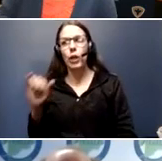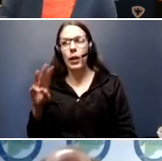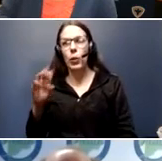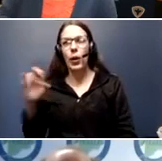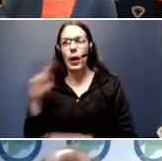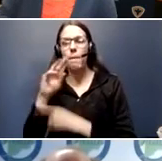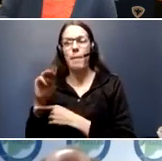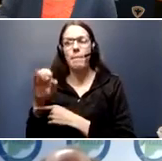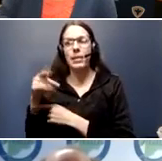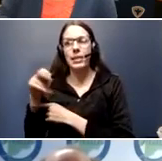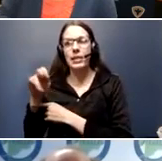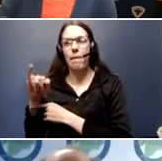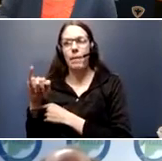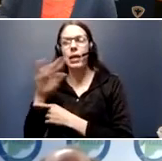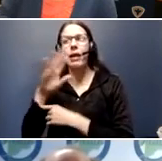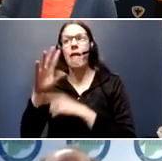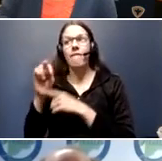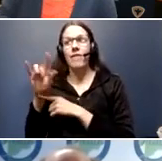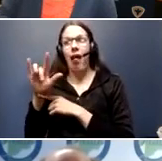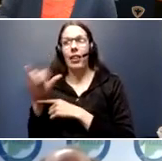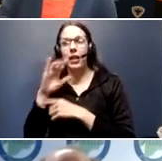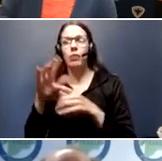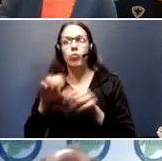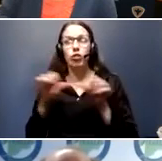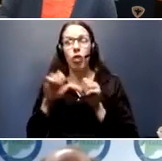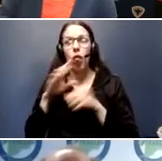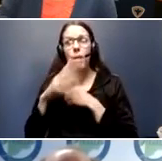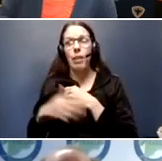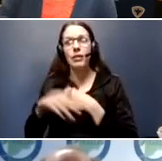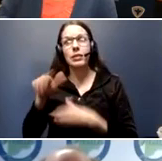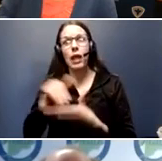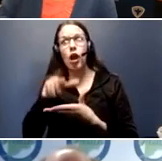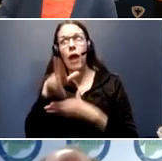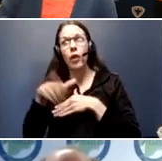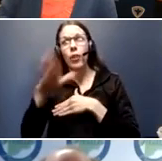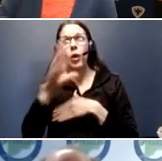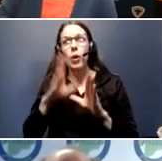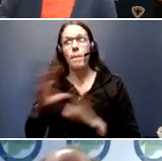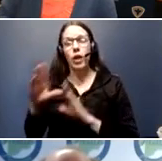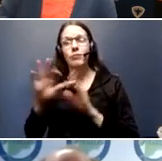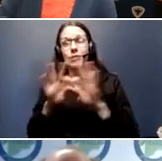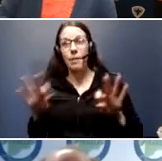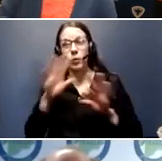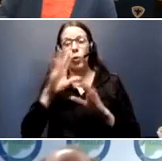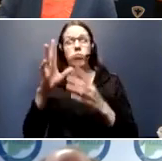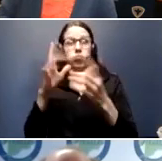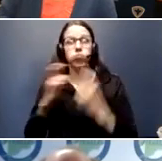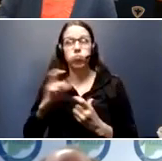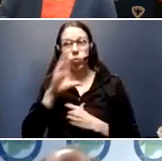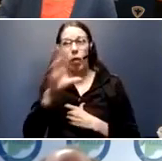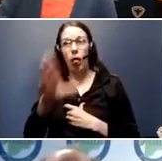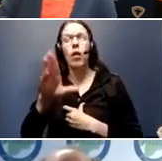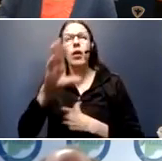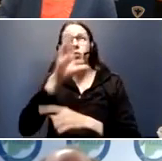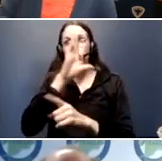Valley Regional Blood Center. After their prepared statements, all speakers will take your questions. We ask that you direct